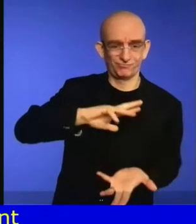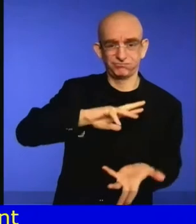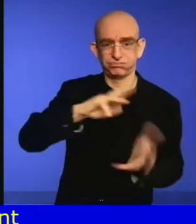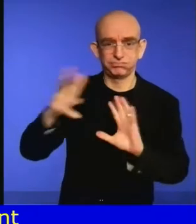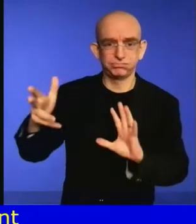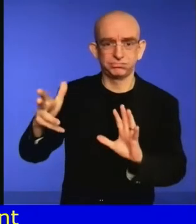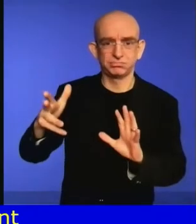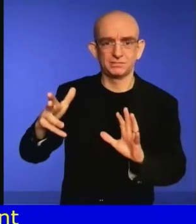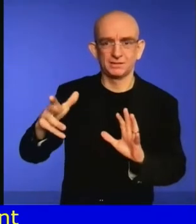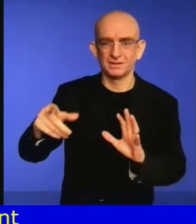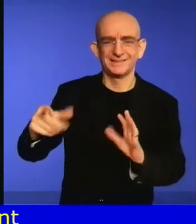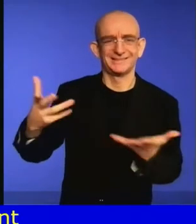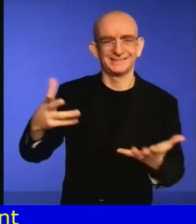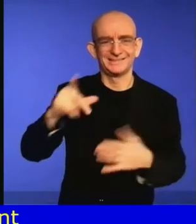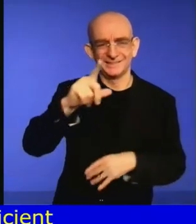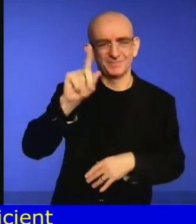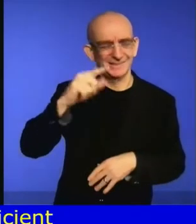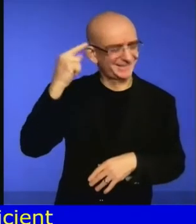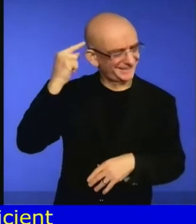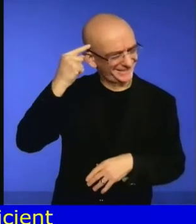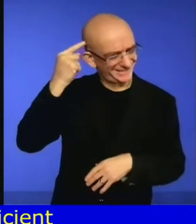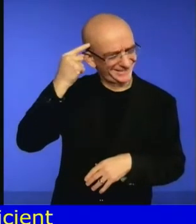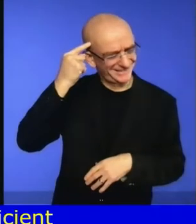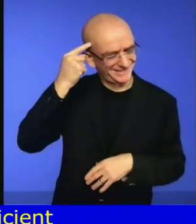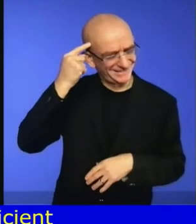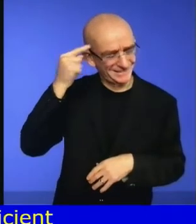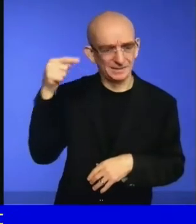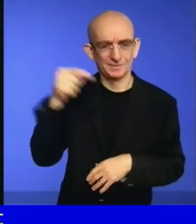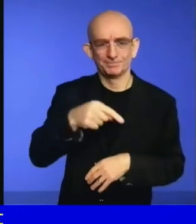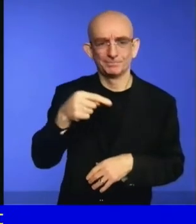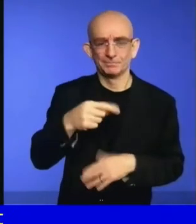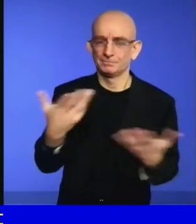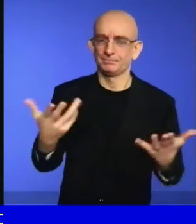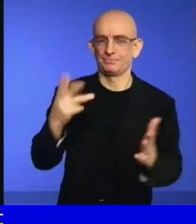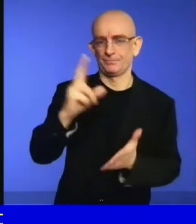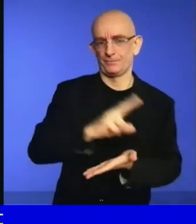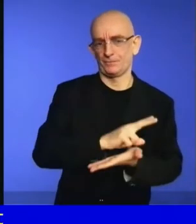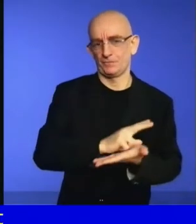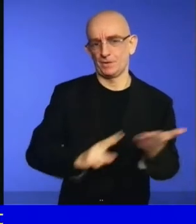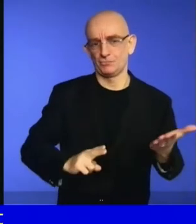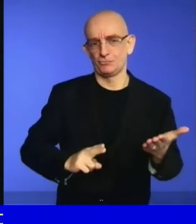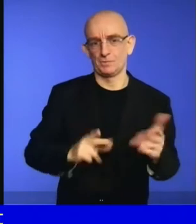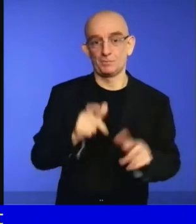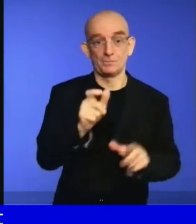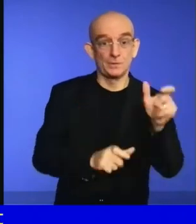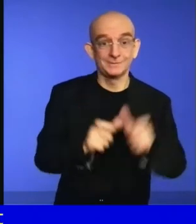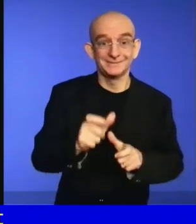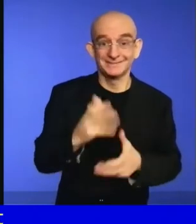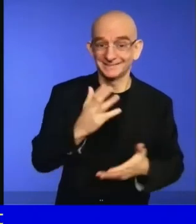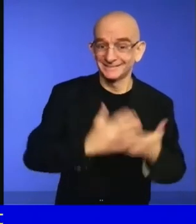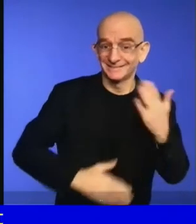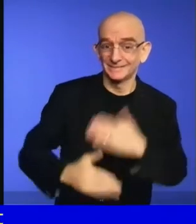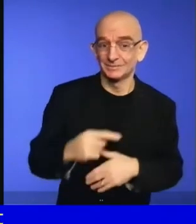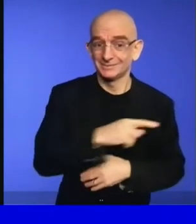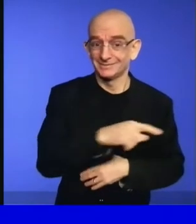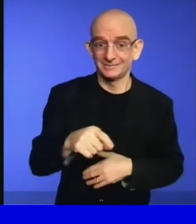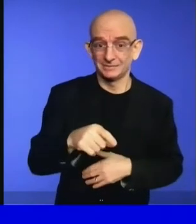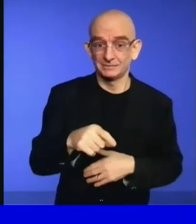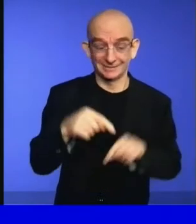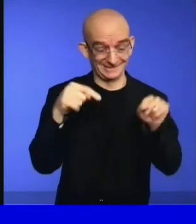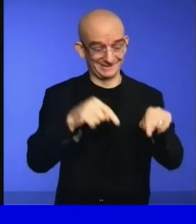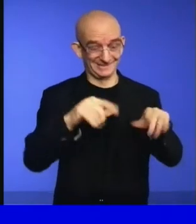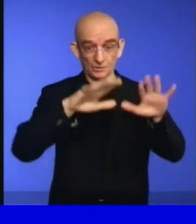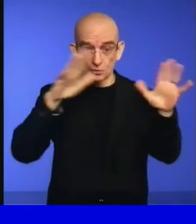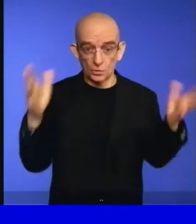principle of nothing about us without us. Remembering that sustainable development